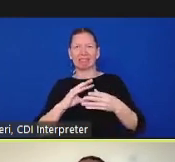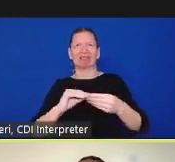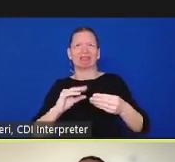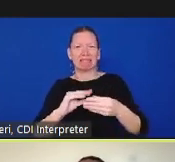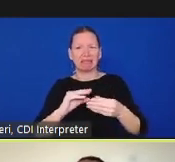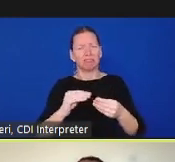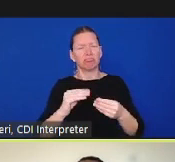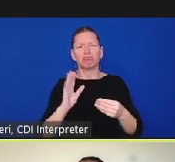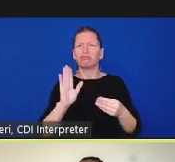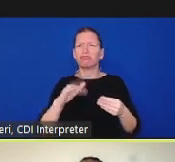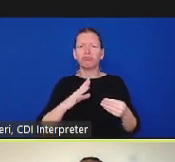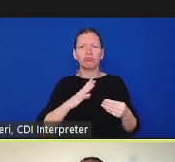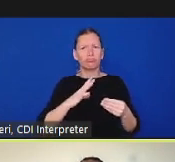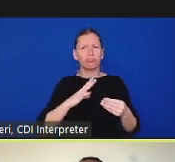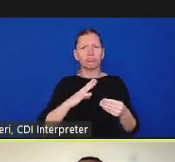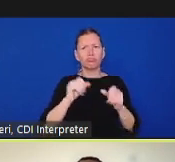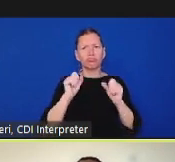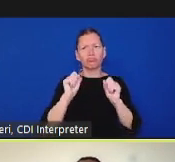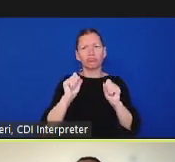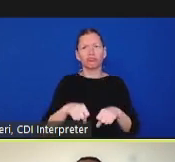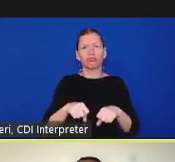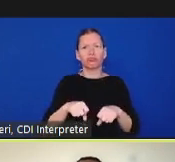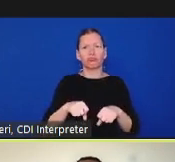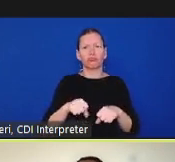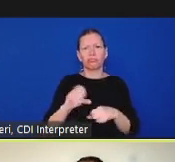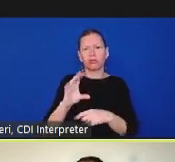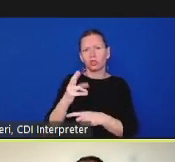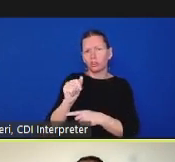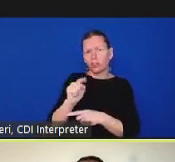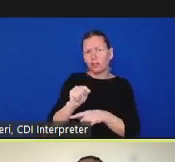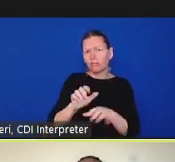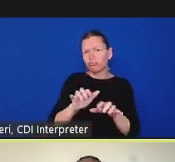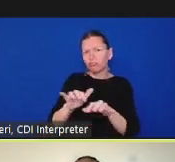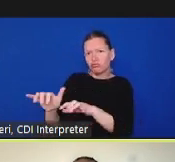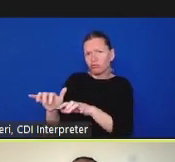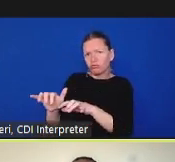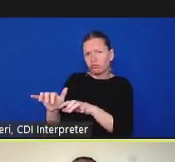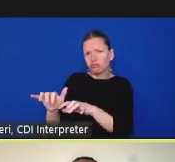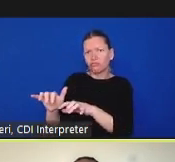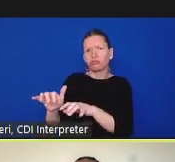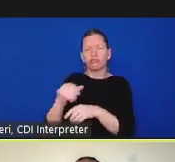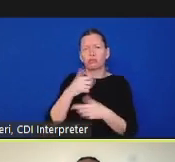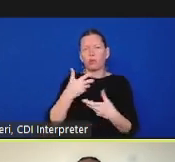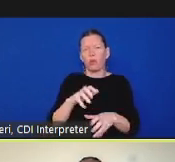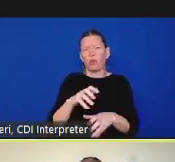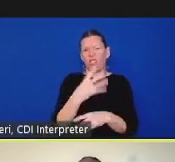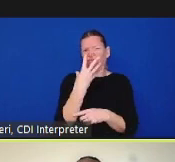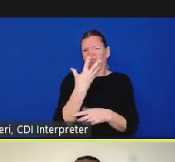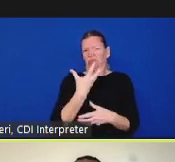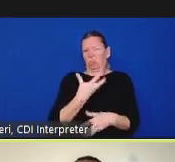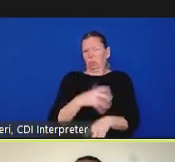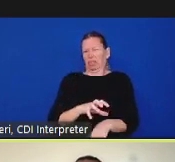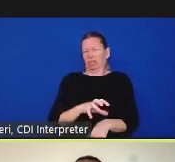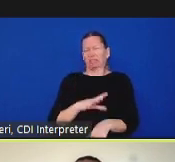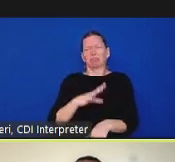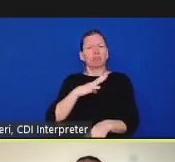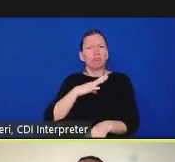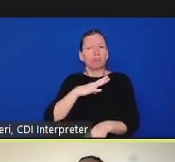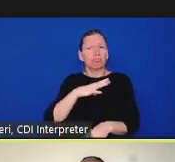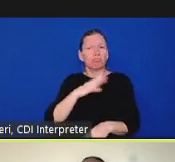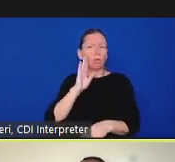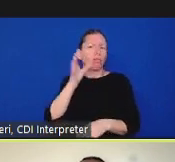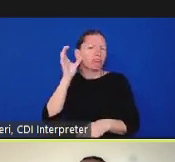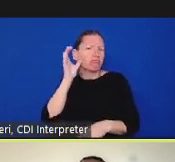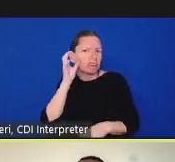to hear your voice or at least um read your words we ask that people use i statements and